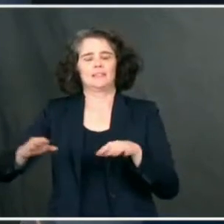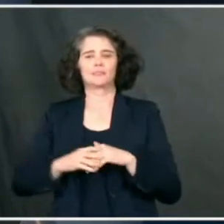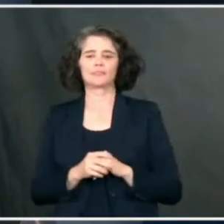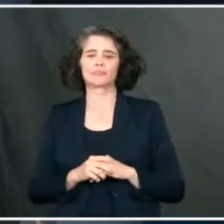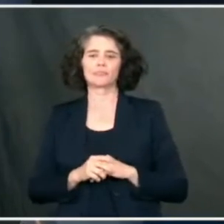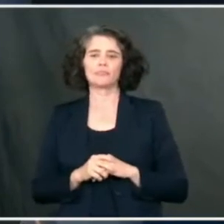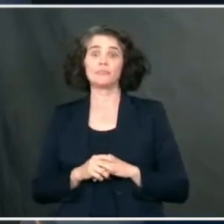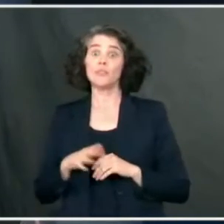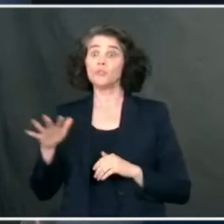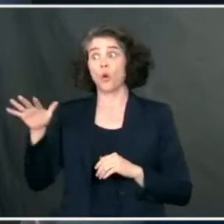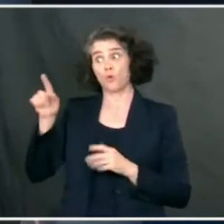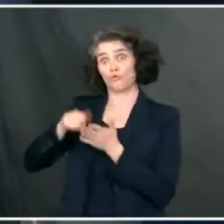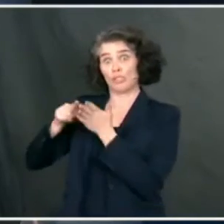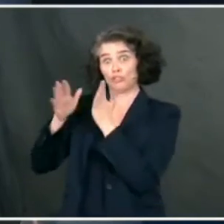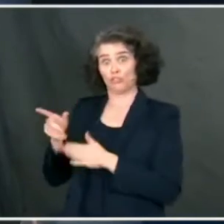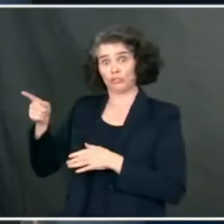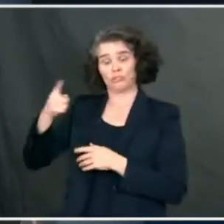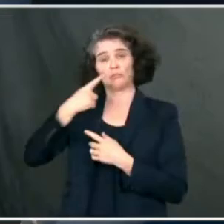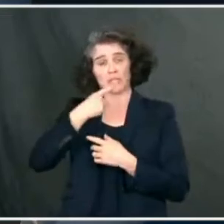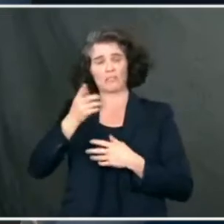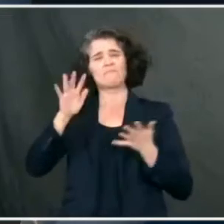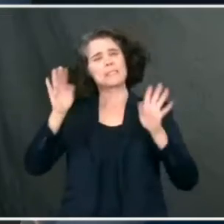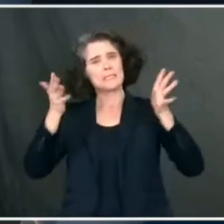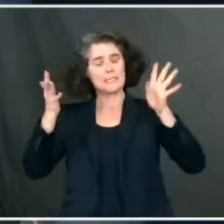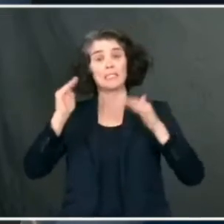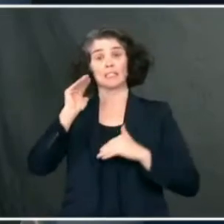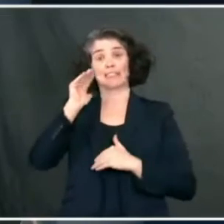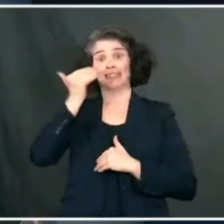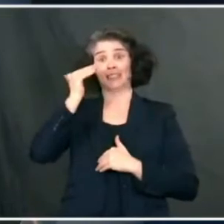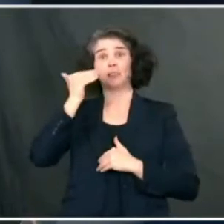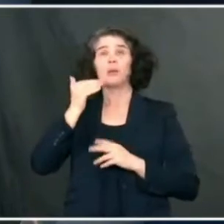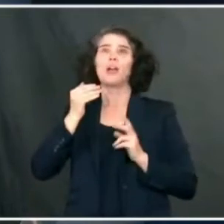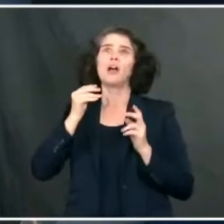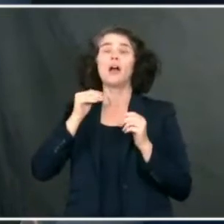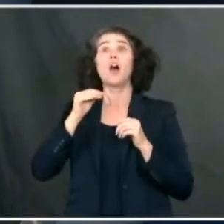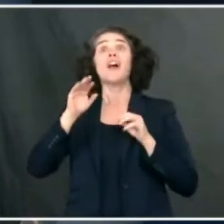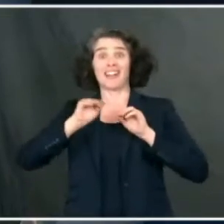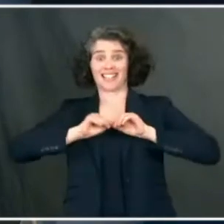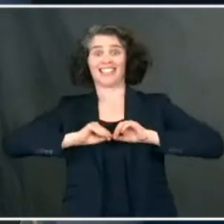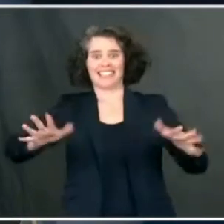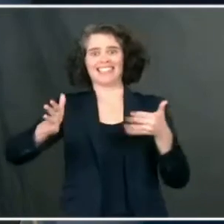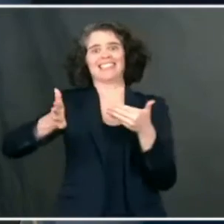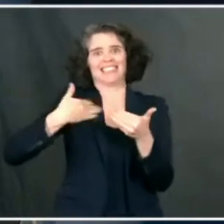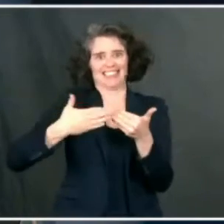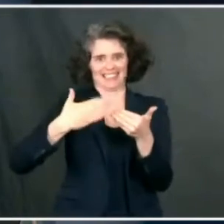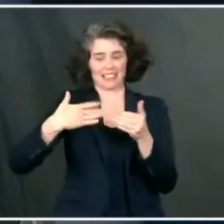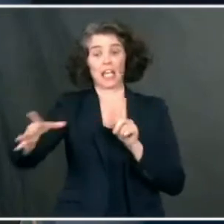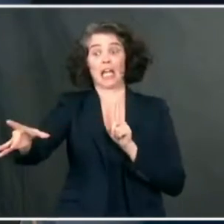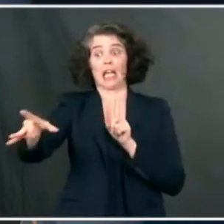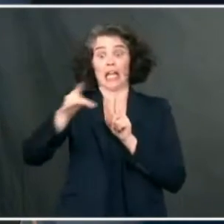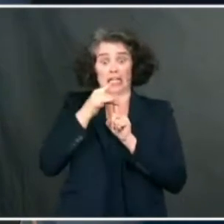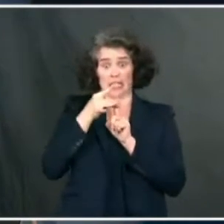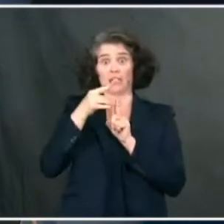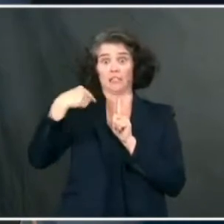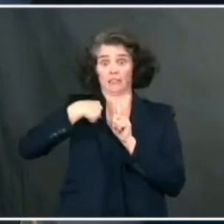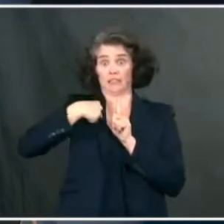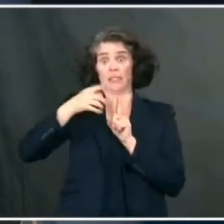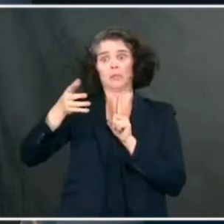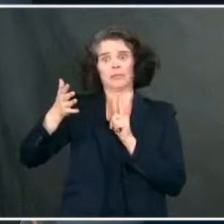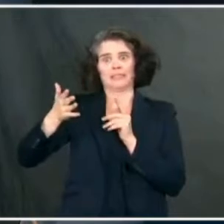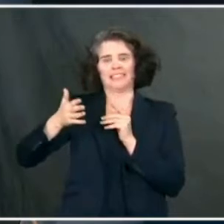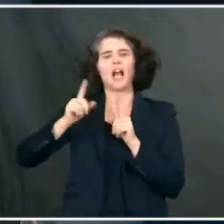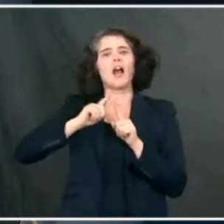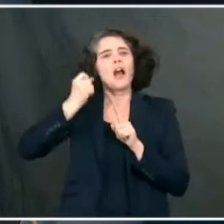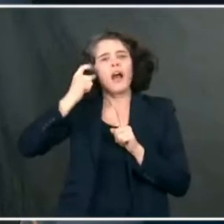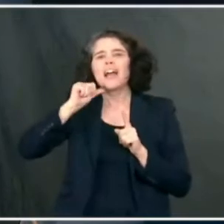basis, it doesn't seem to make the virus more virulent or have a greater chance of making you seriously ill or